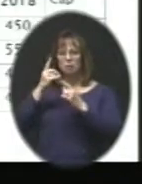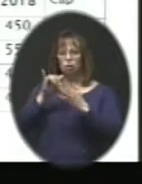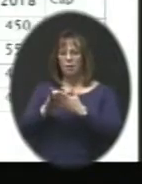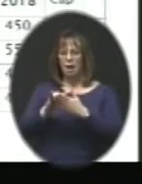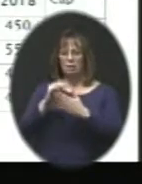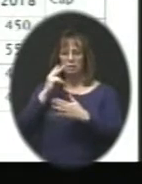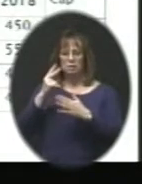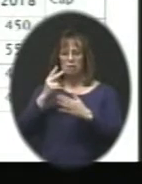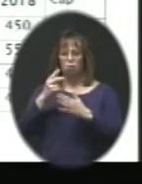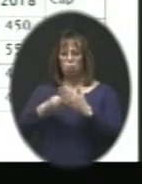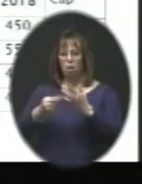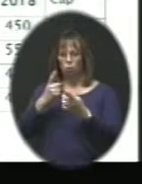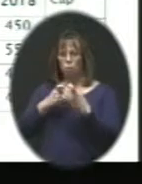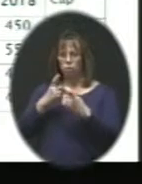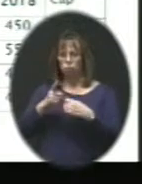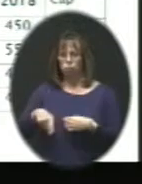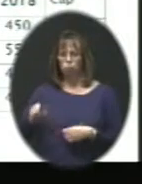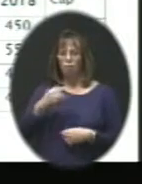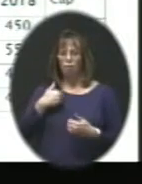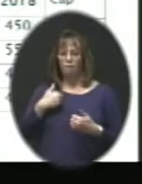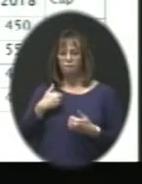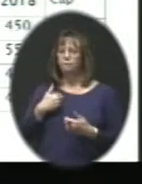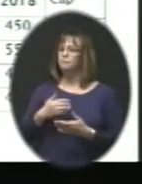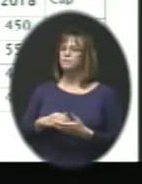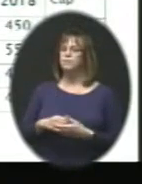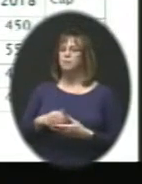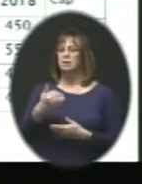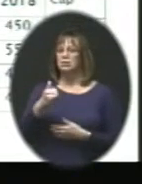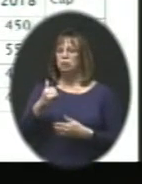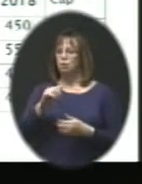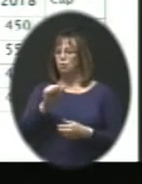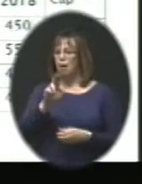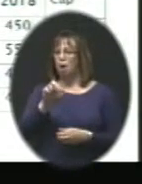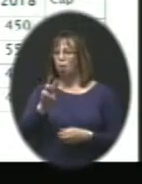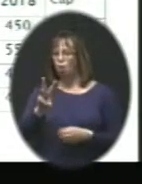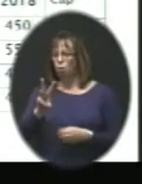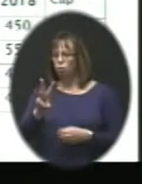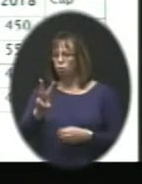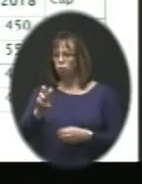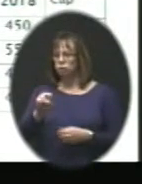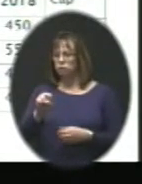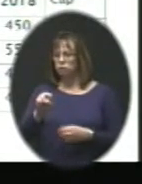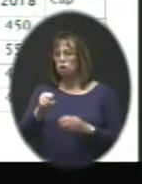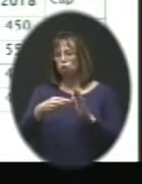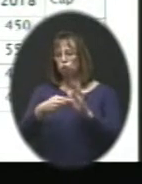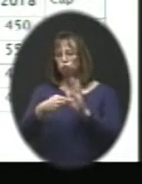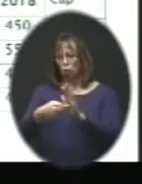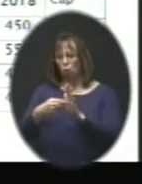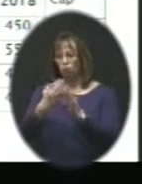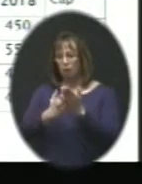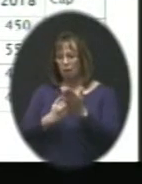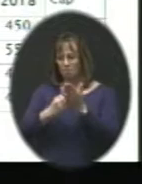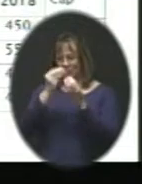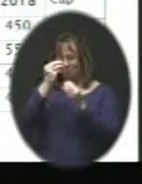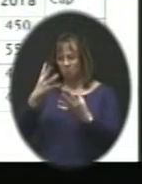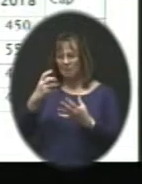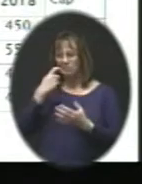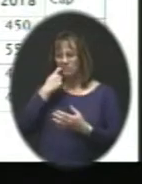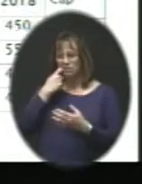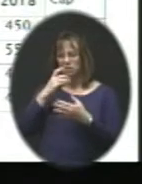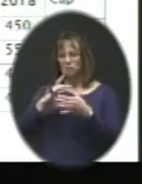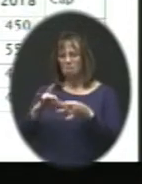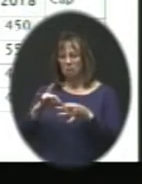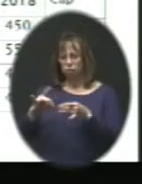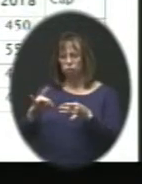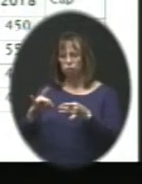and see what questions you guys have. These yellow arrows just highlight some of the pieces I just mentioned.